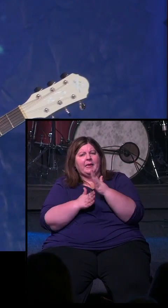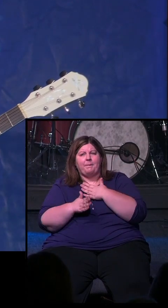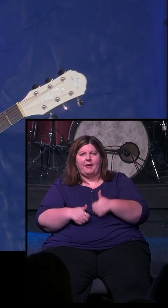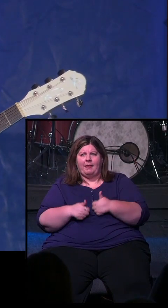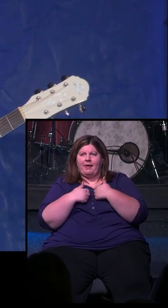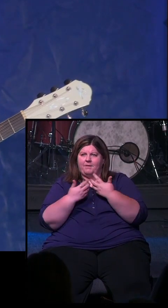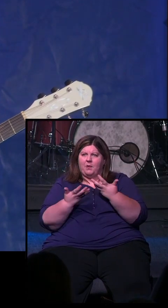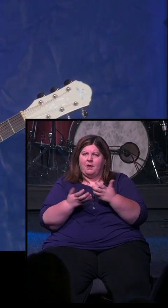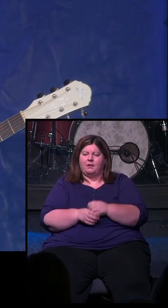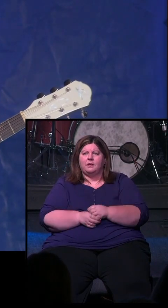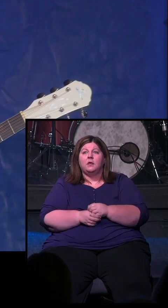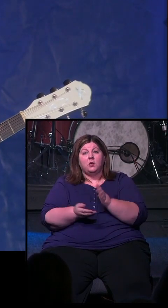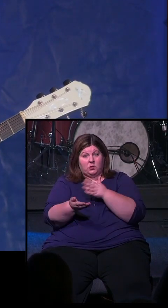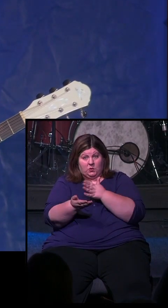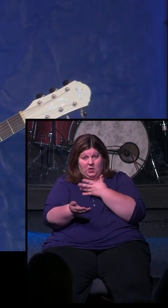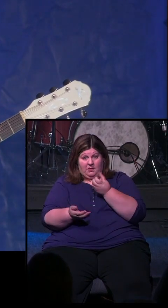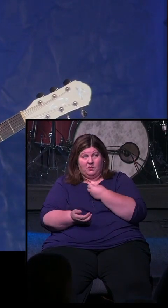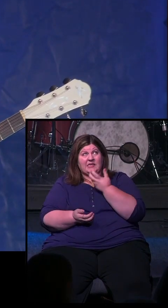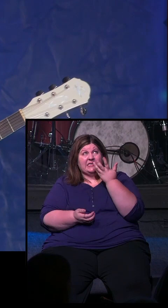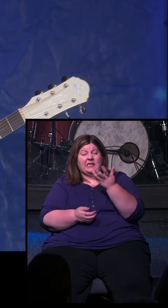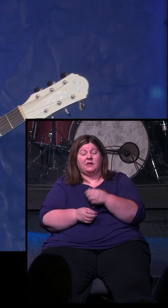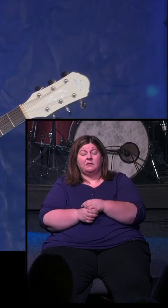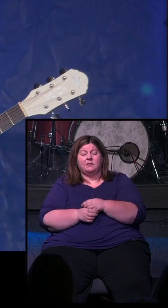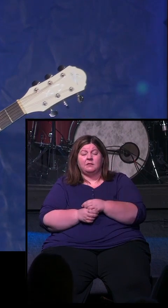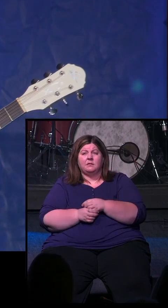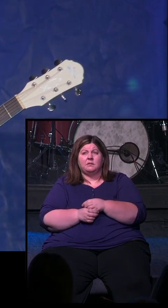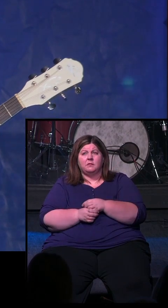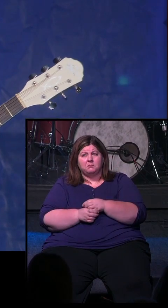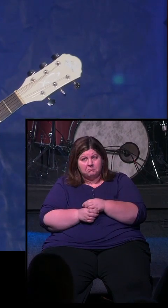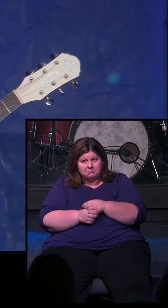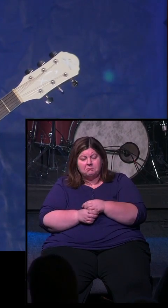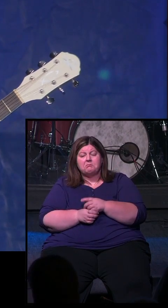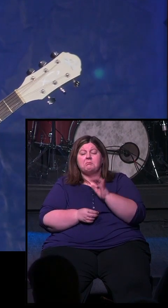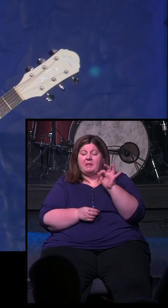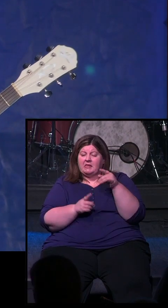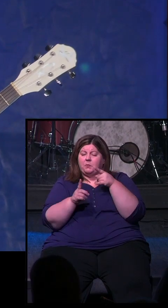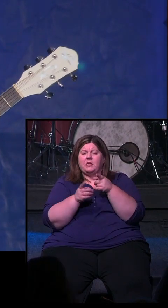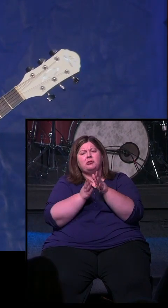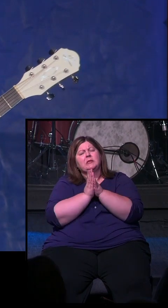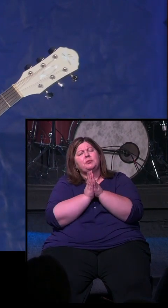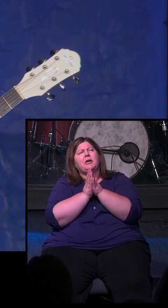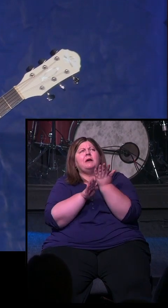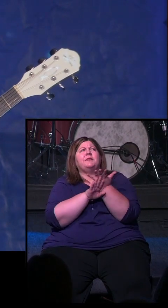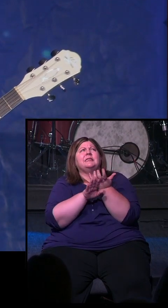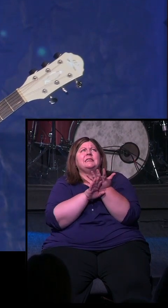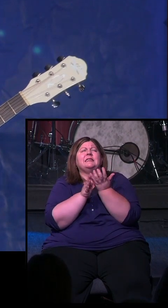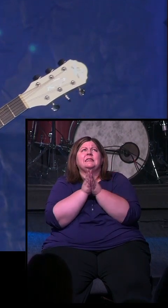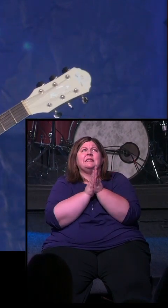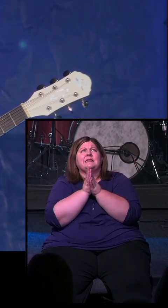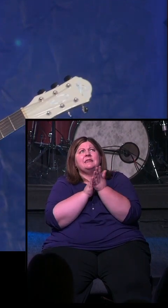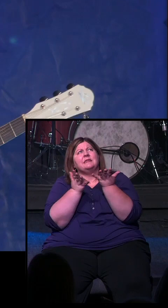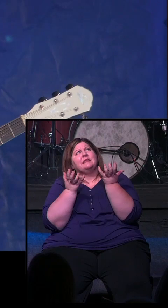And so this song that we're going to sing is simply that, a song, a prayer of desperation and desire